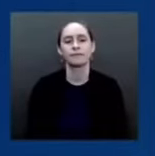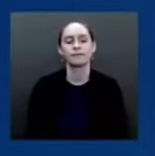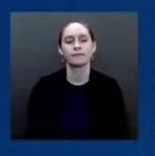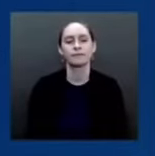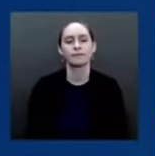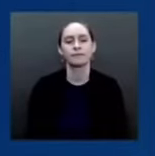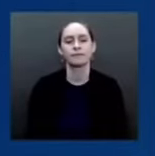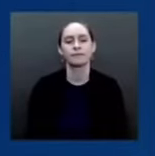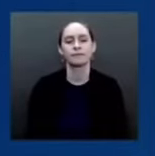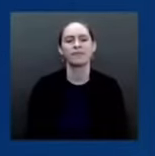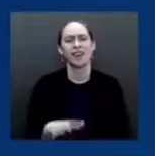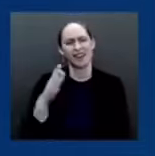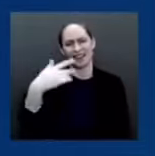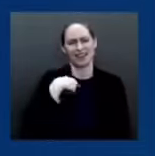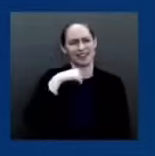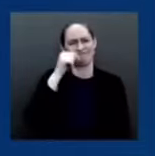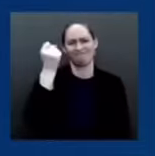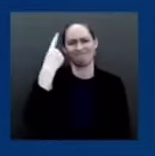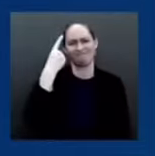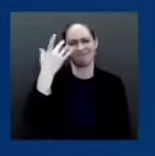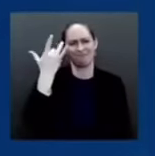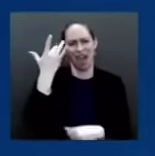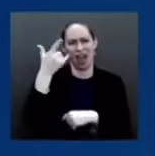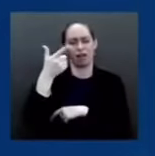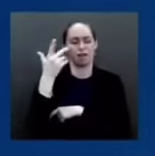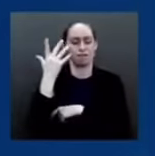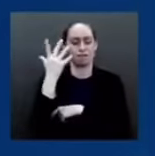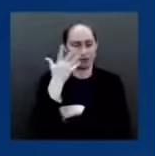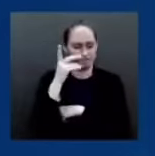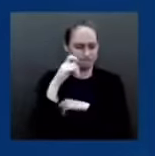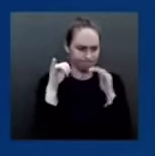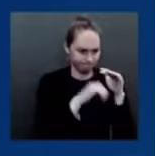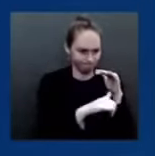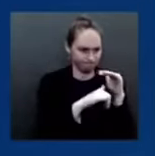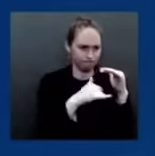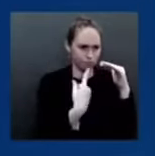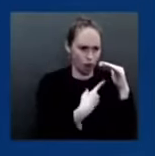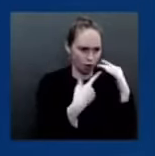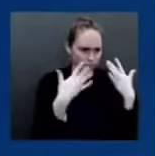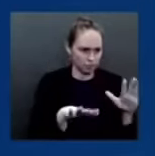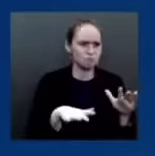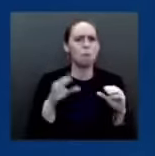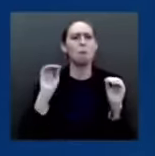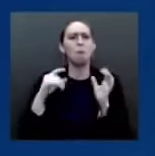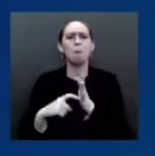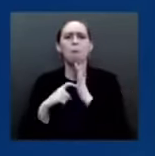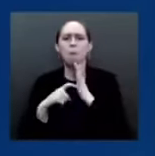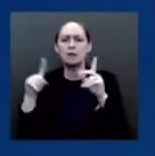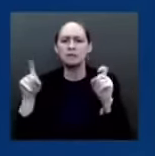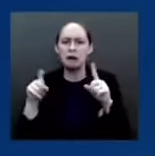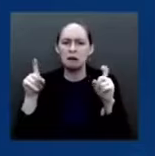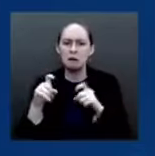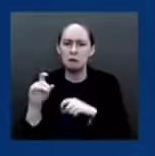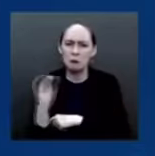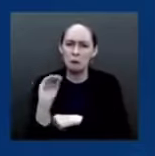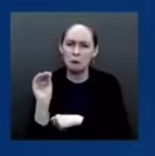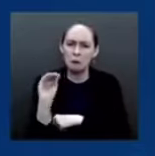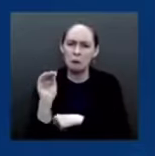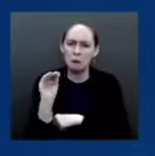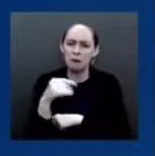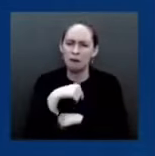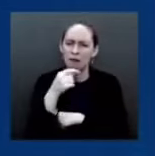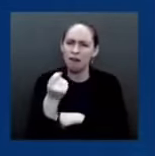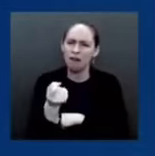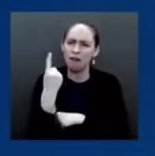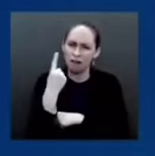they leave isolation? And then the second one, guess maybe for Dr. Fauci, can we get a clear recommendation should Americans cancel their New